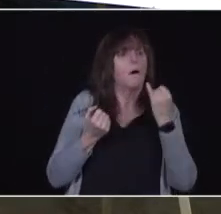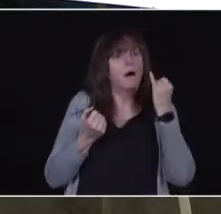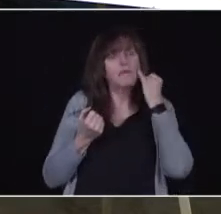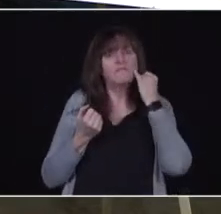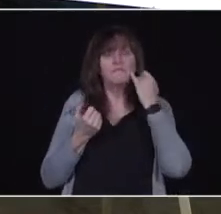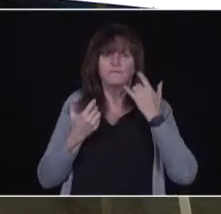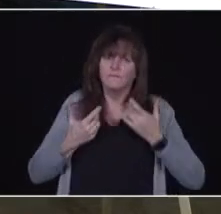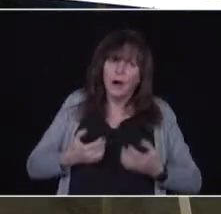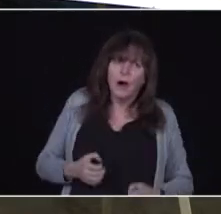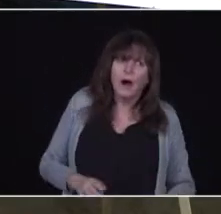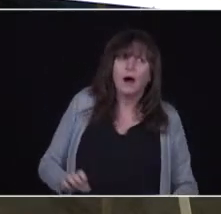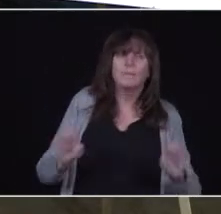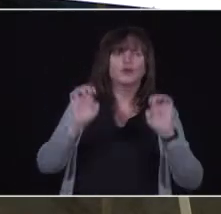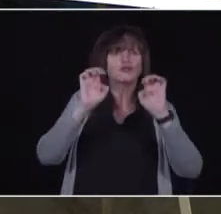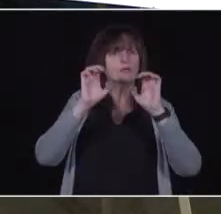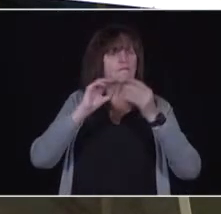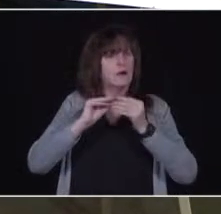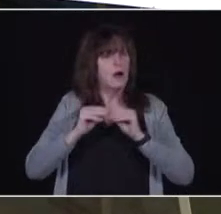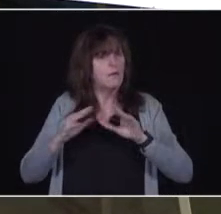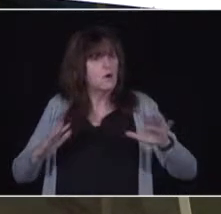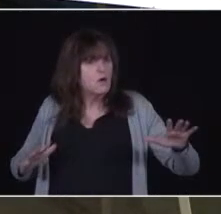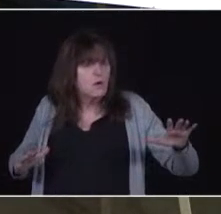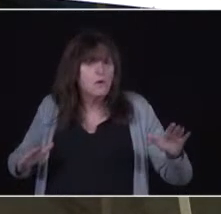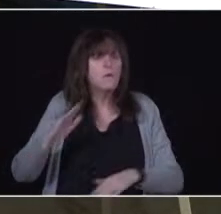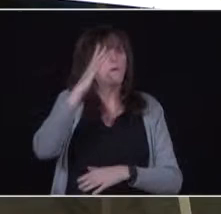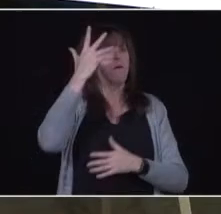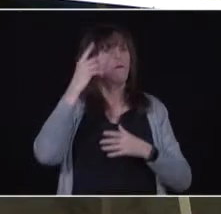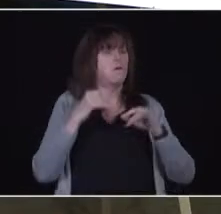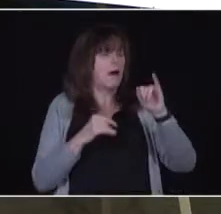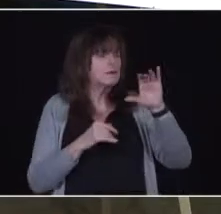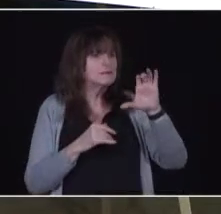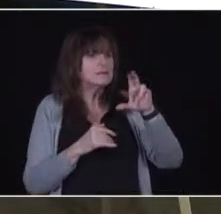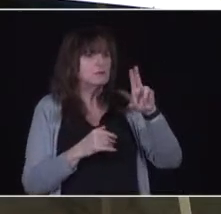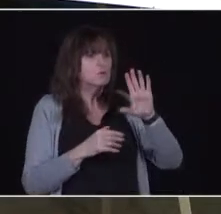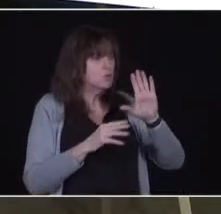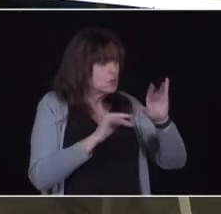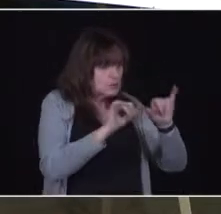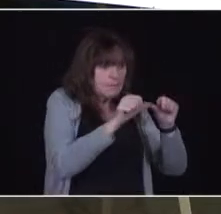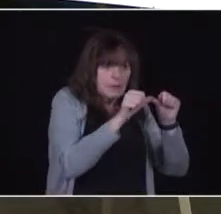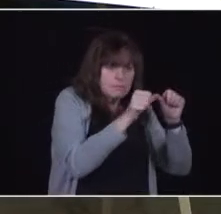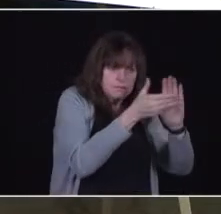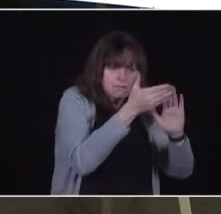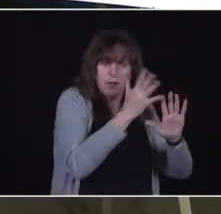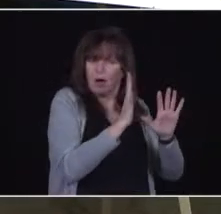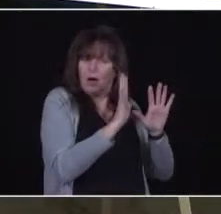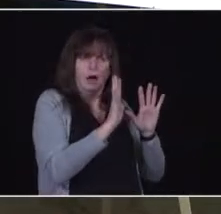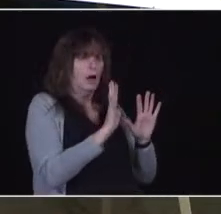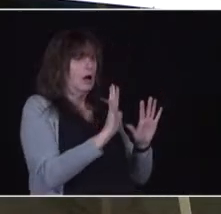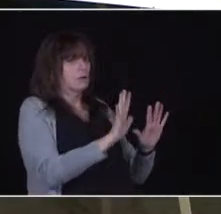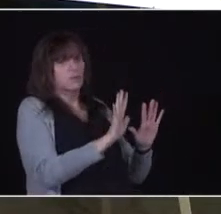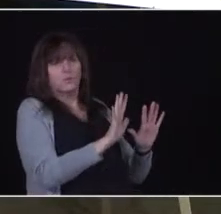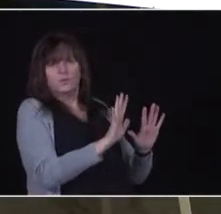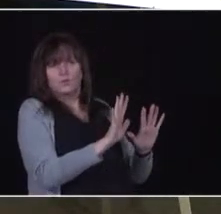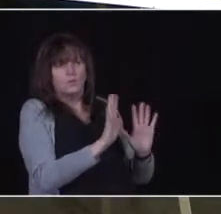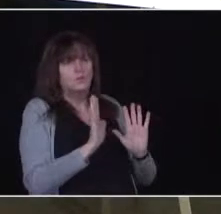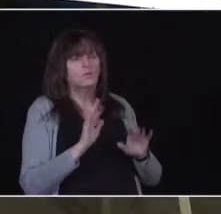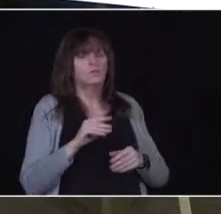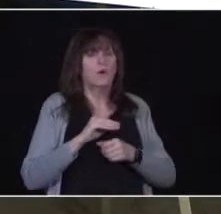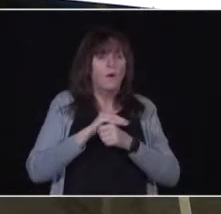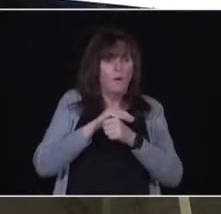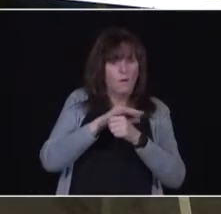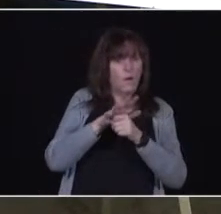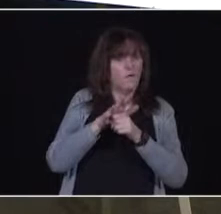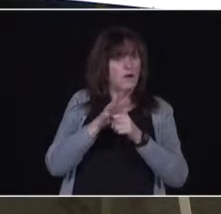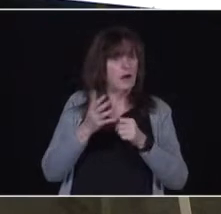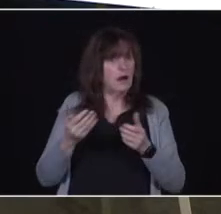public health units, and that's an awesome thing, but at the same time, if COVID-19 surges again, they're going to be prepared to look